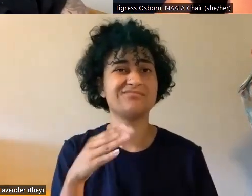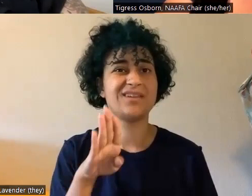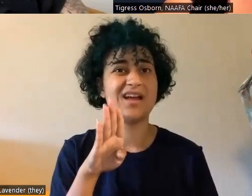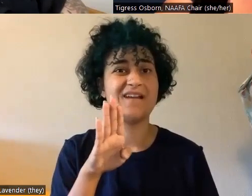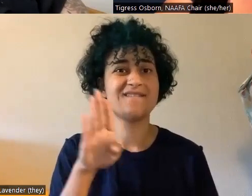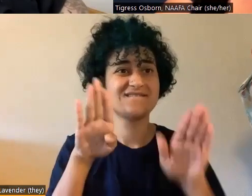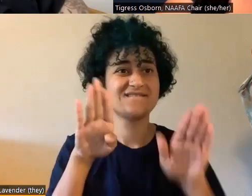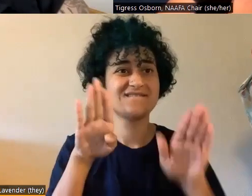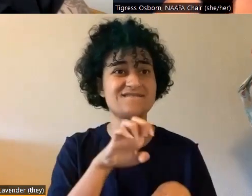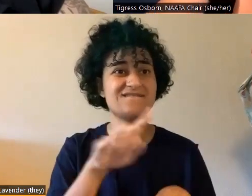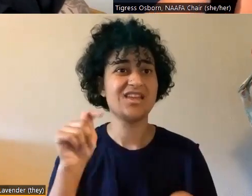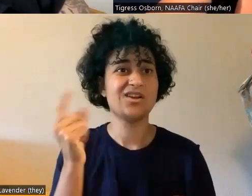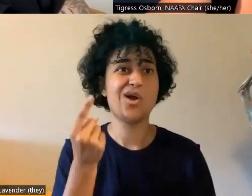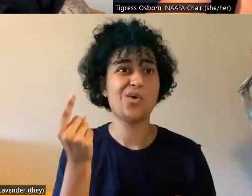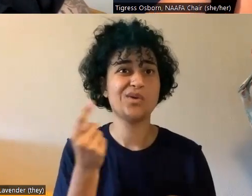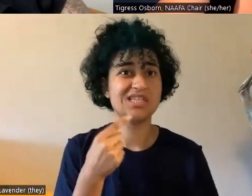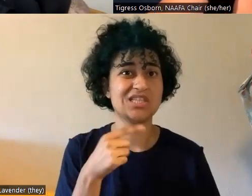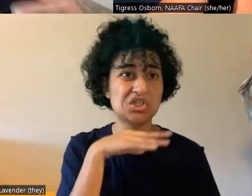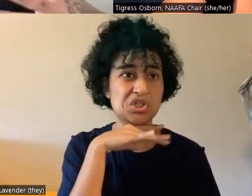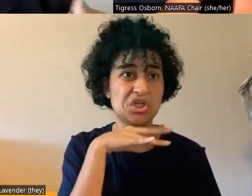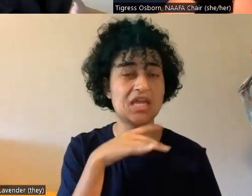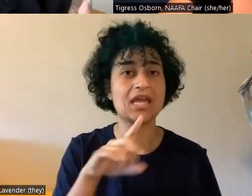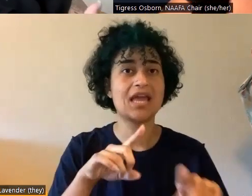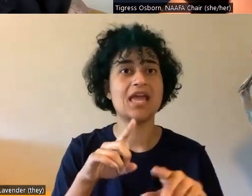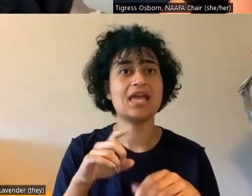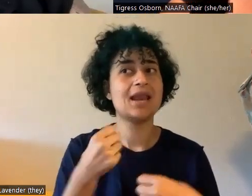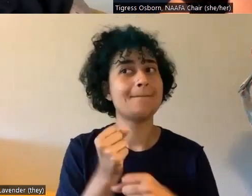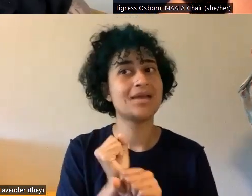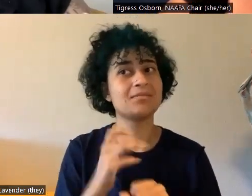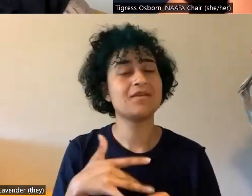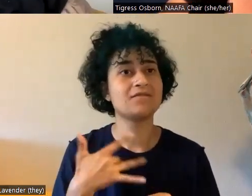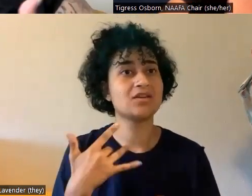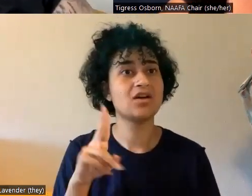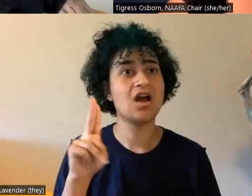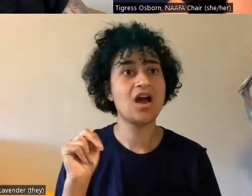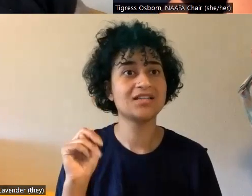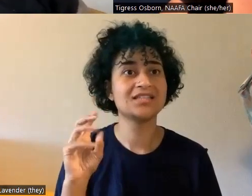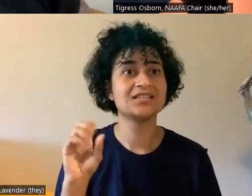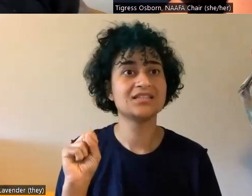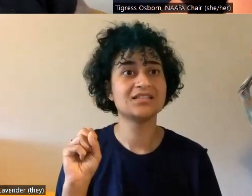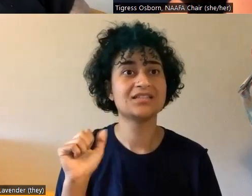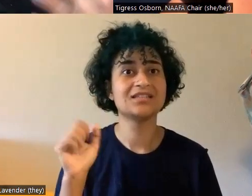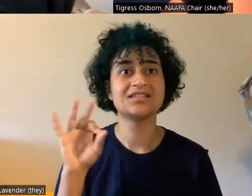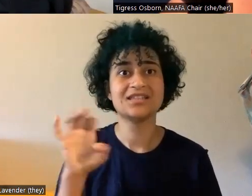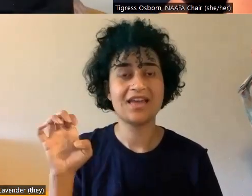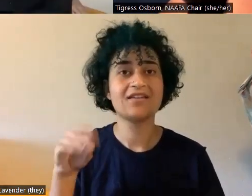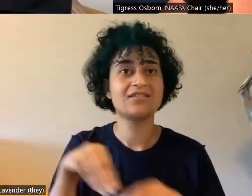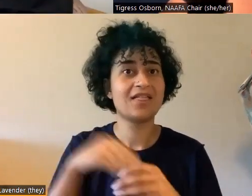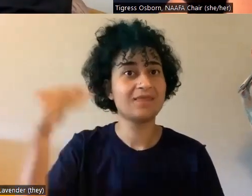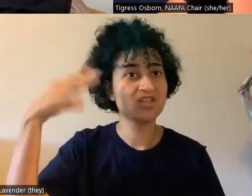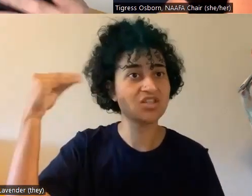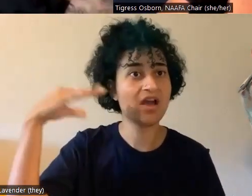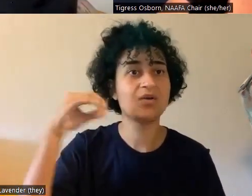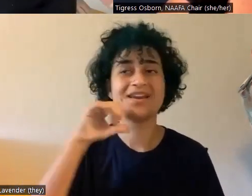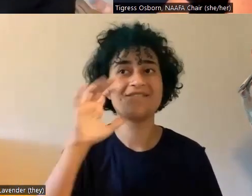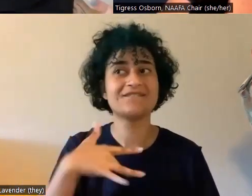I don't like that. And yet it made me feel unsafe in the shower to like bend down and soap up my feet and then stand on